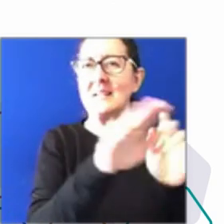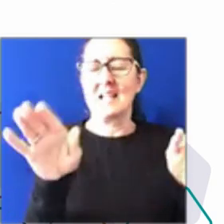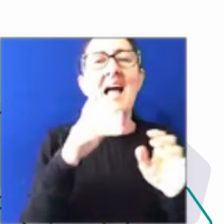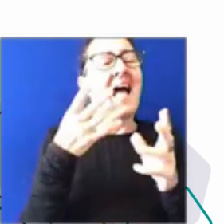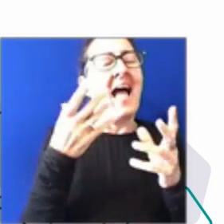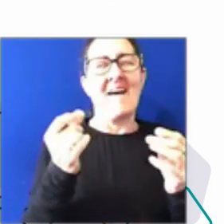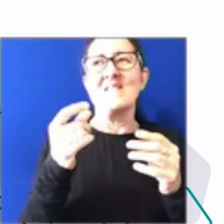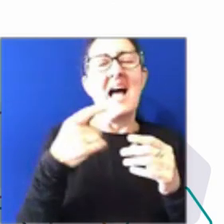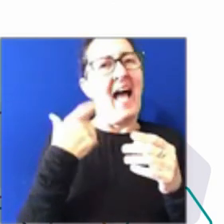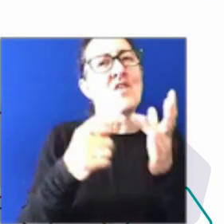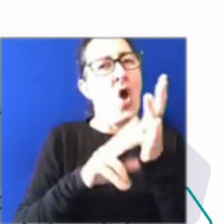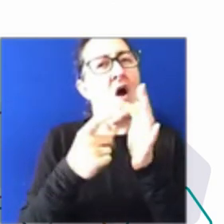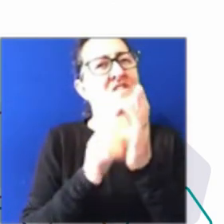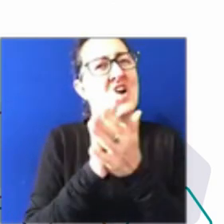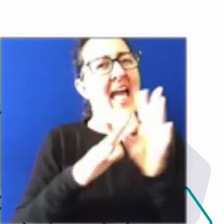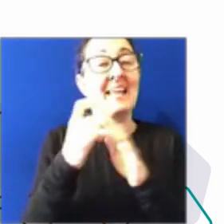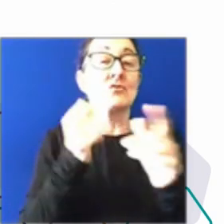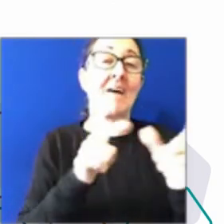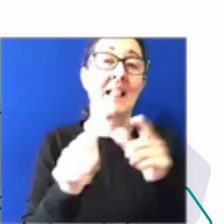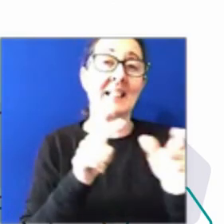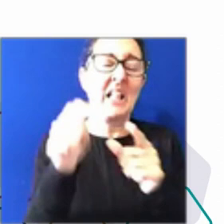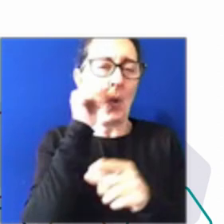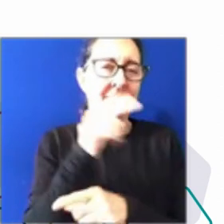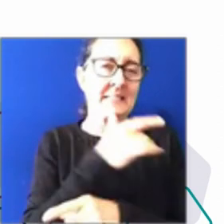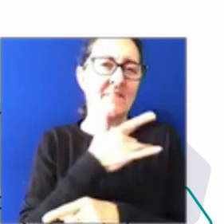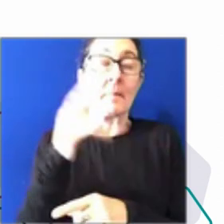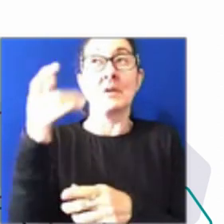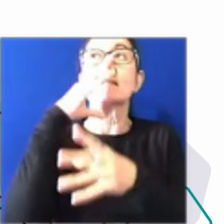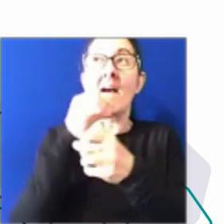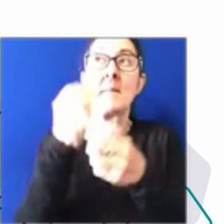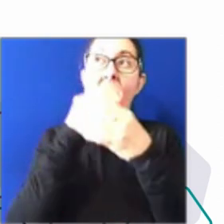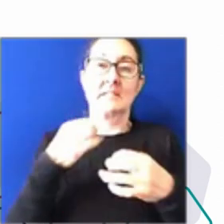understand that that's a sensitivity because this government has asked us to reduce our travel costs.